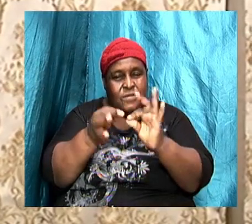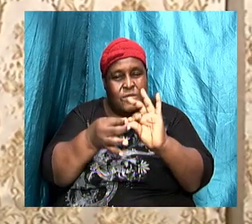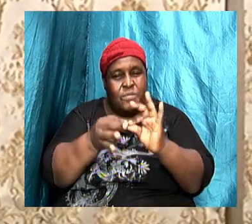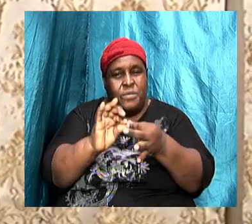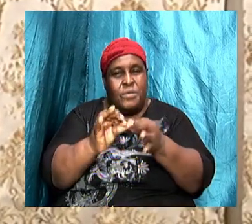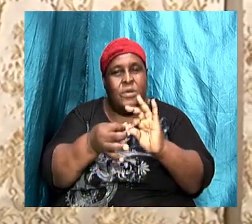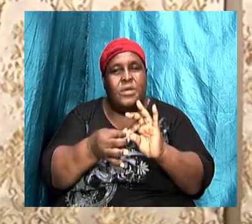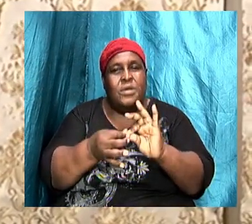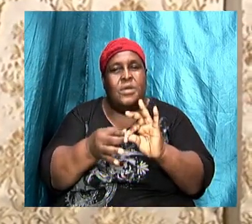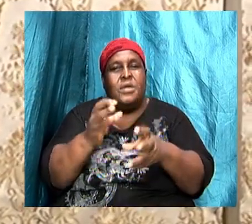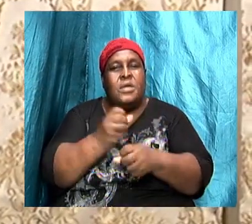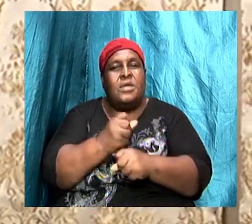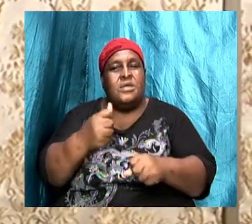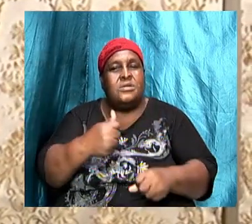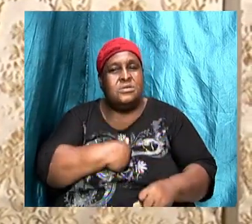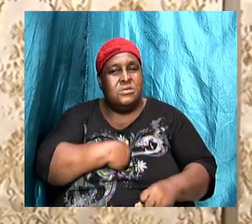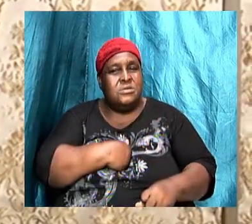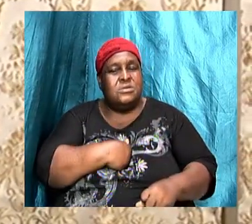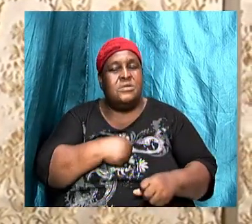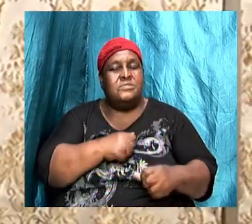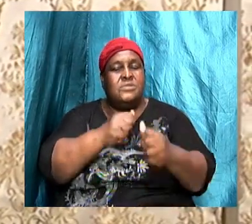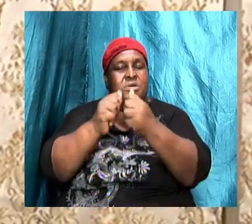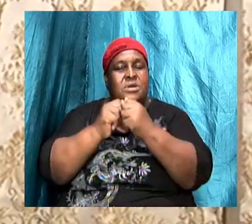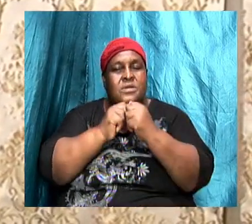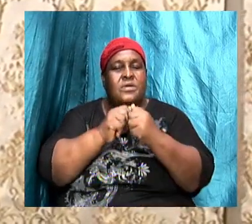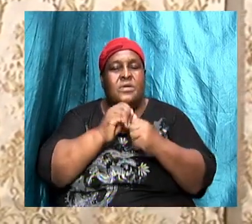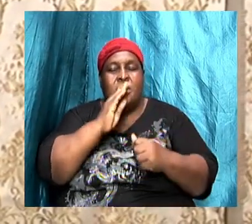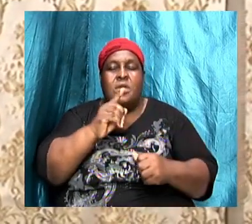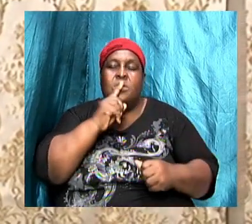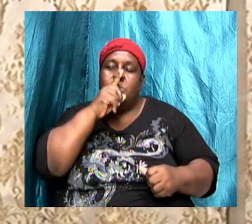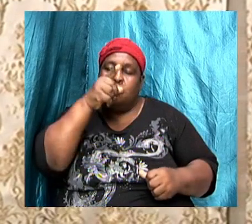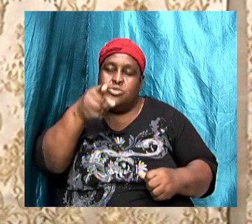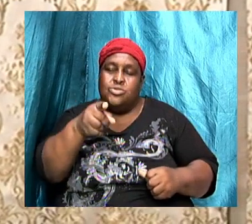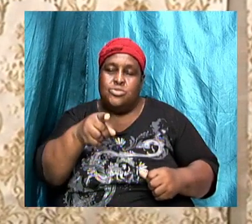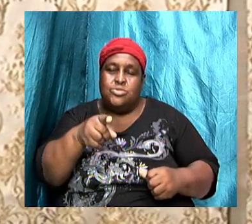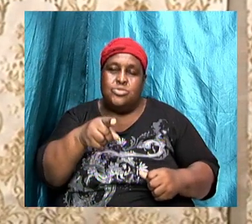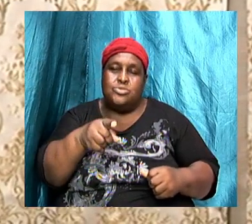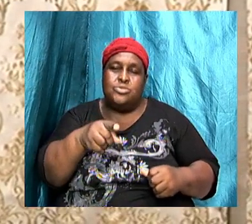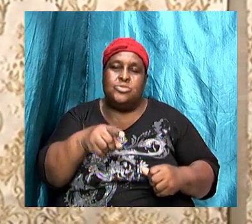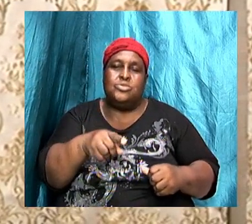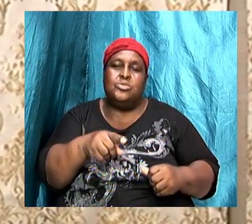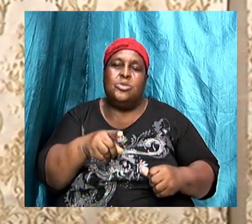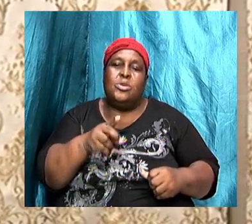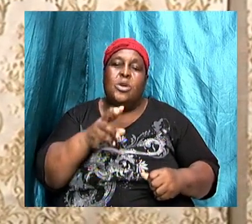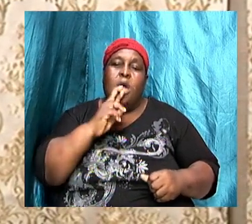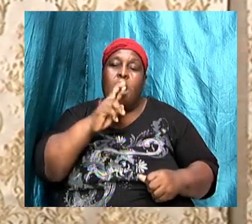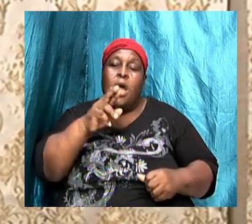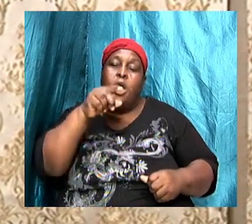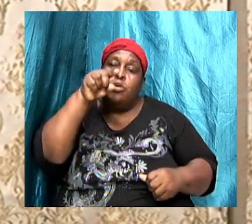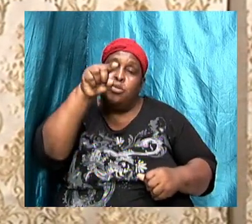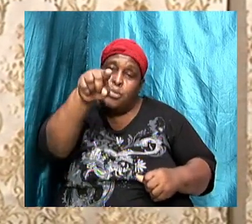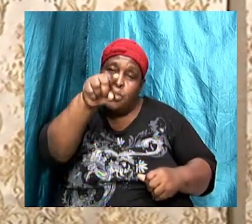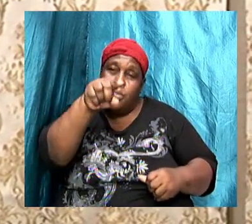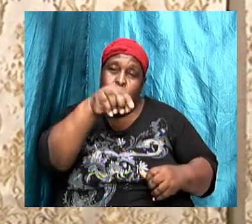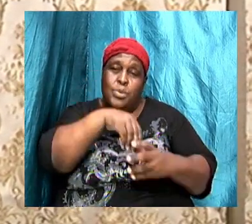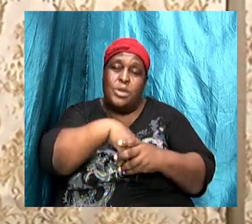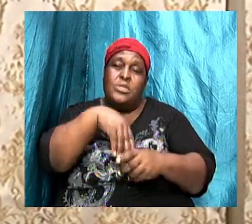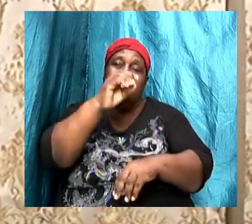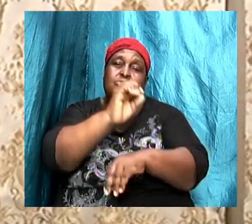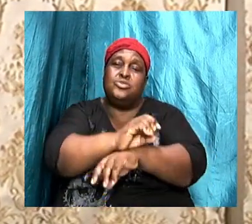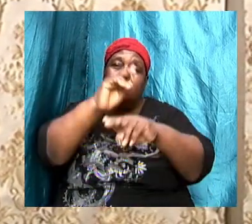and be sure. I want to say like the words of the songwriter, are you in the church